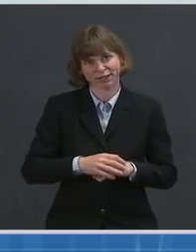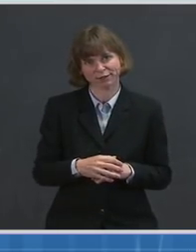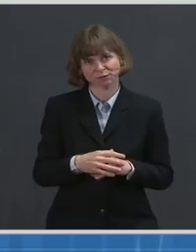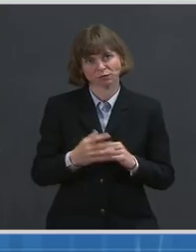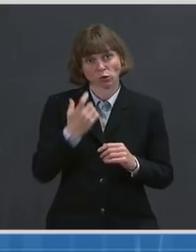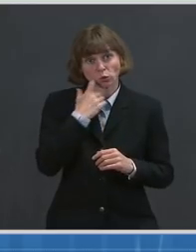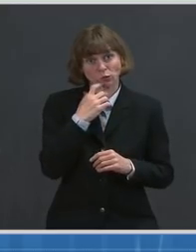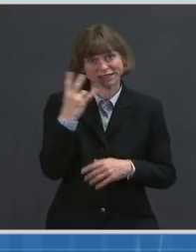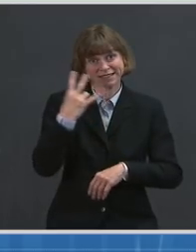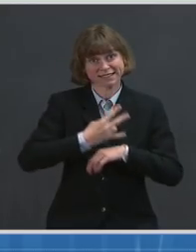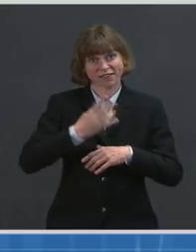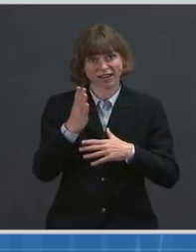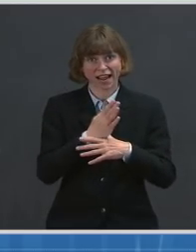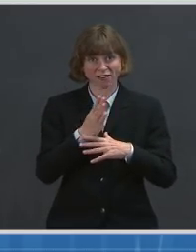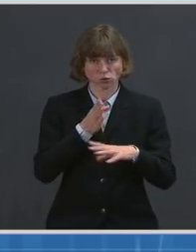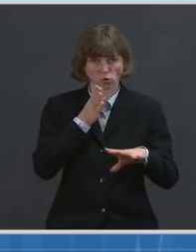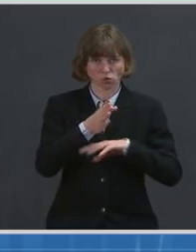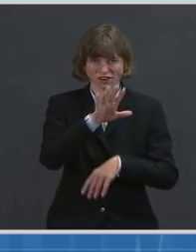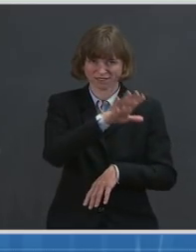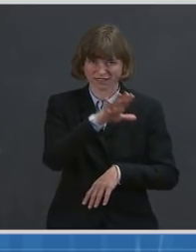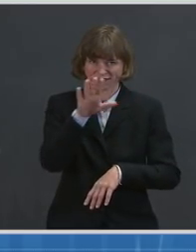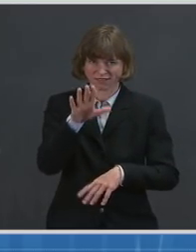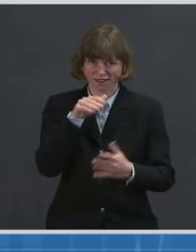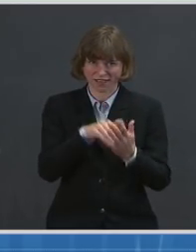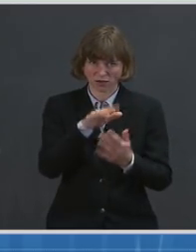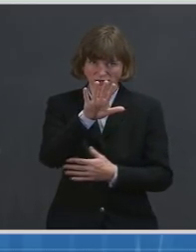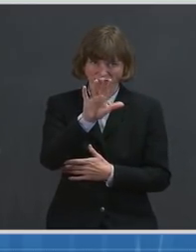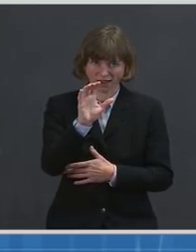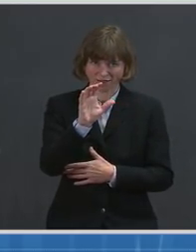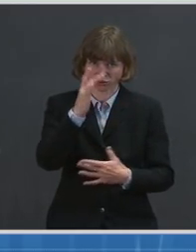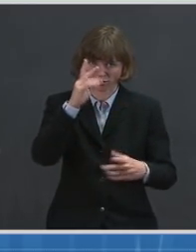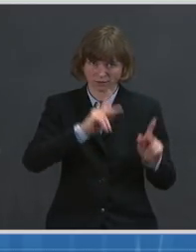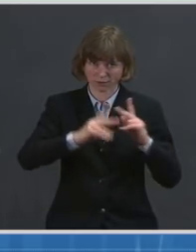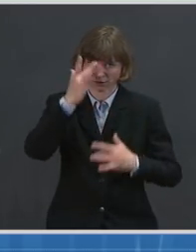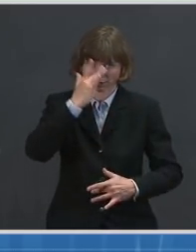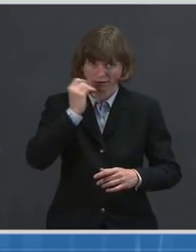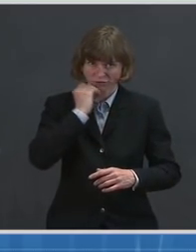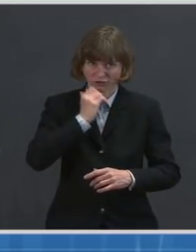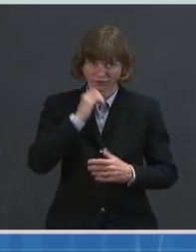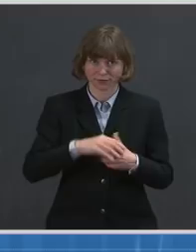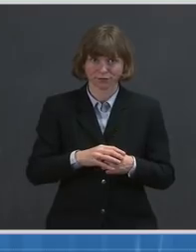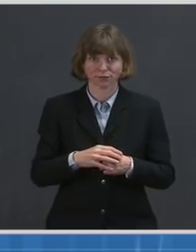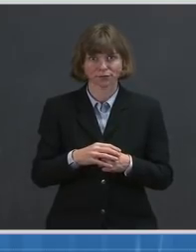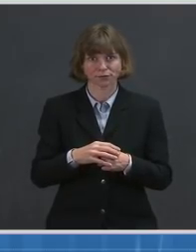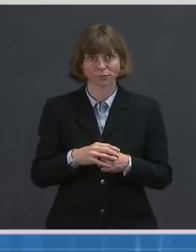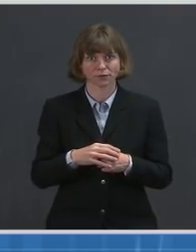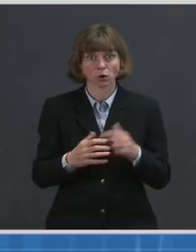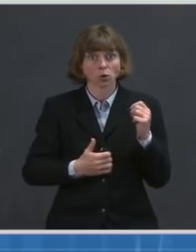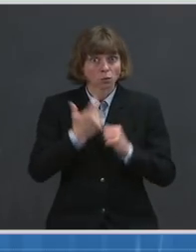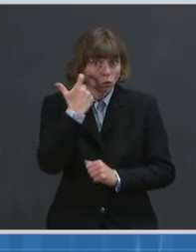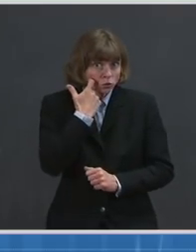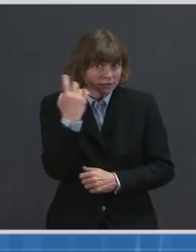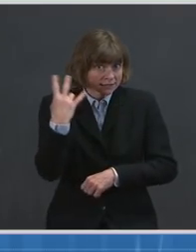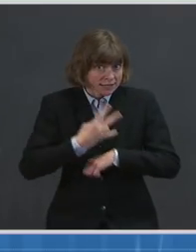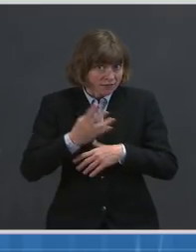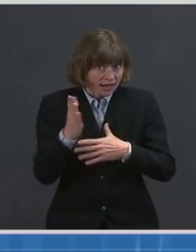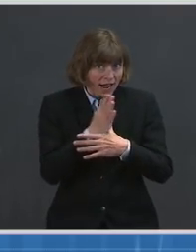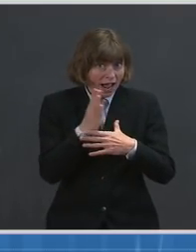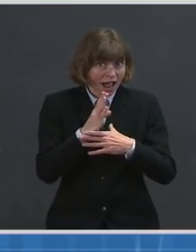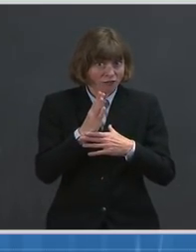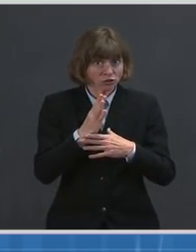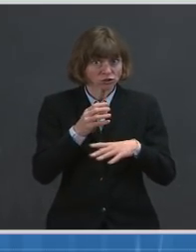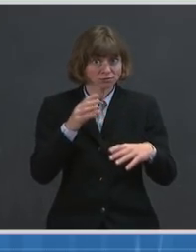average being more than 55,500 cases per day. The most recent seven-day average of hospital admissions